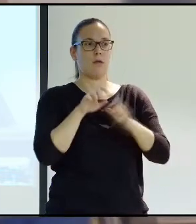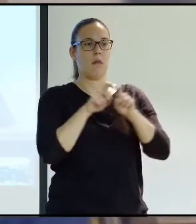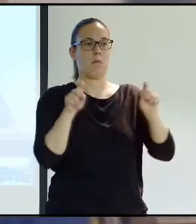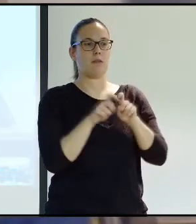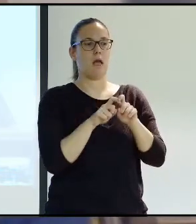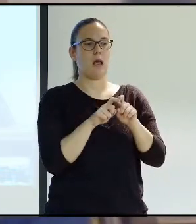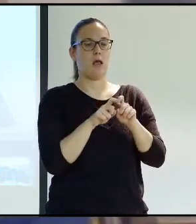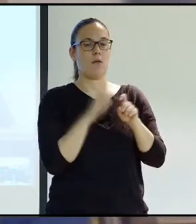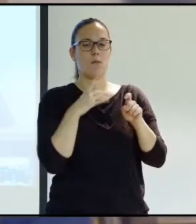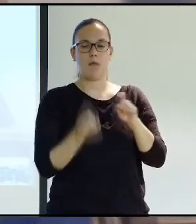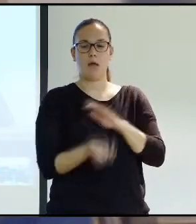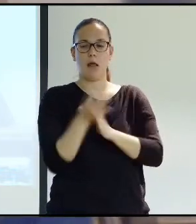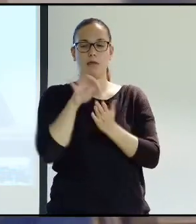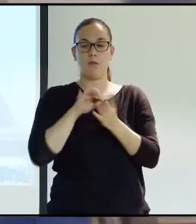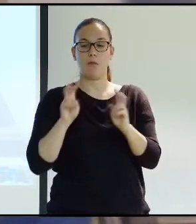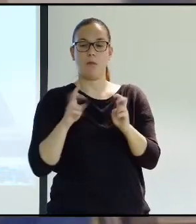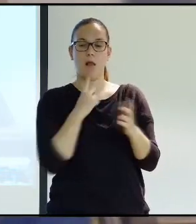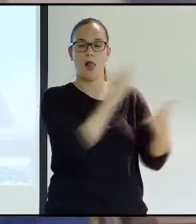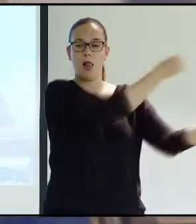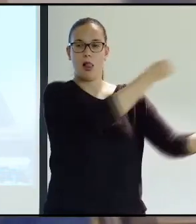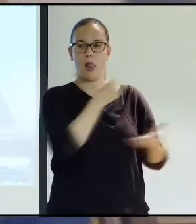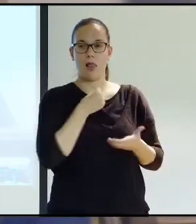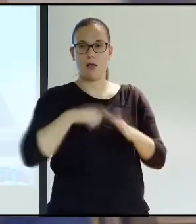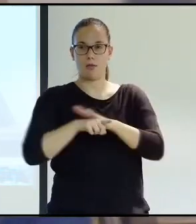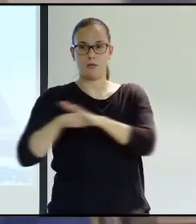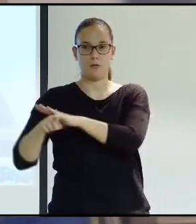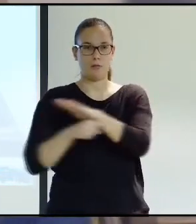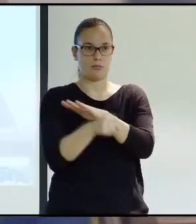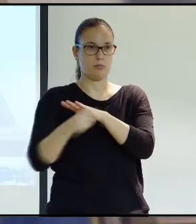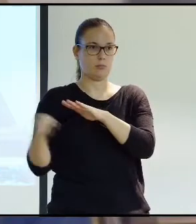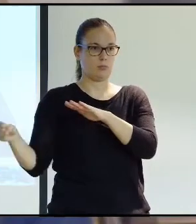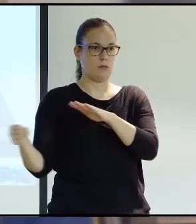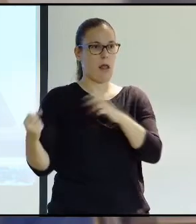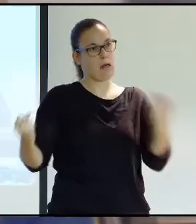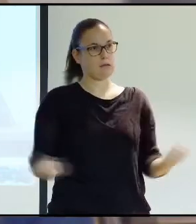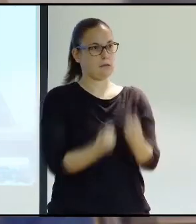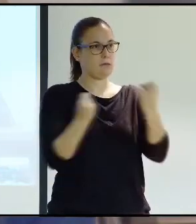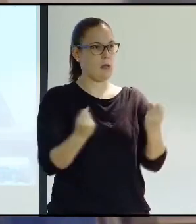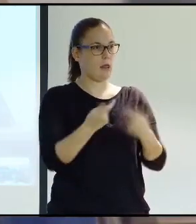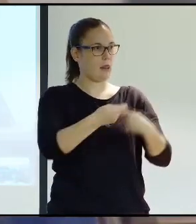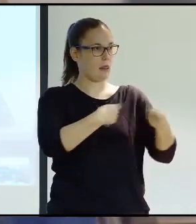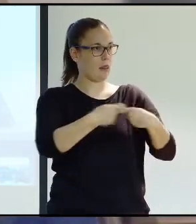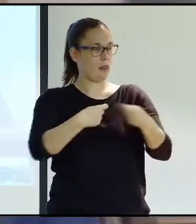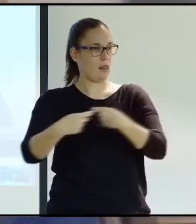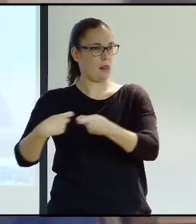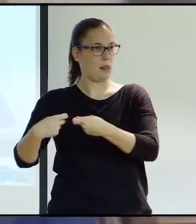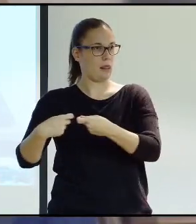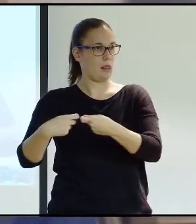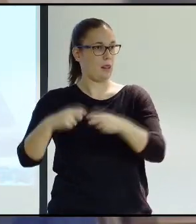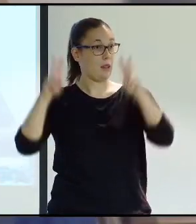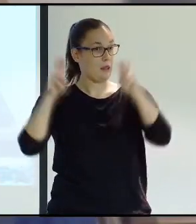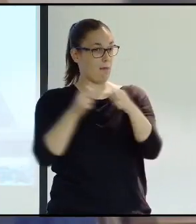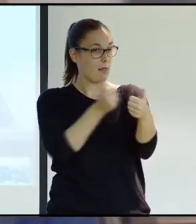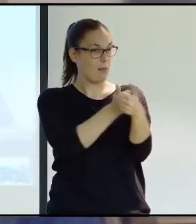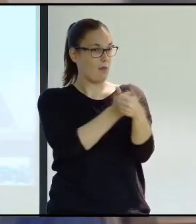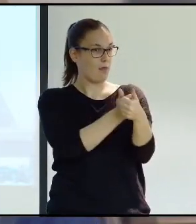we would build a whole business